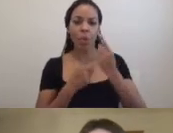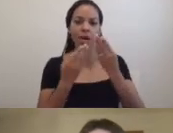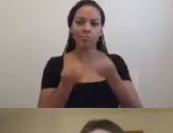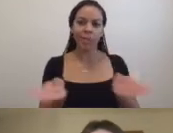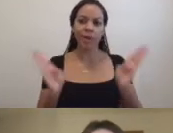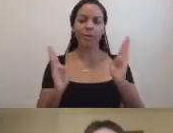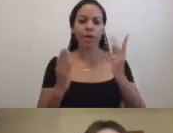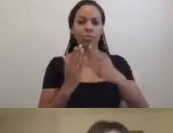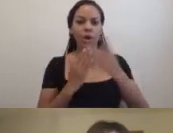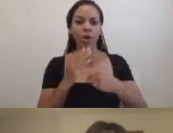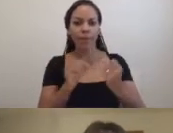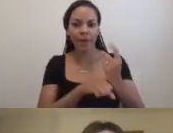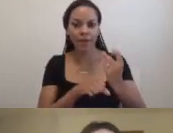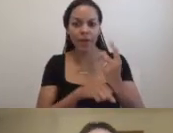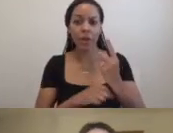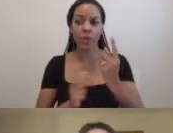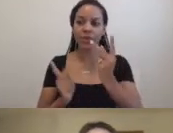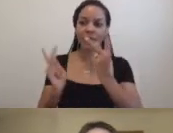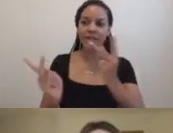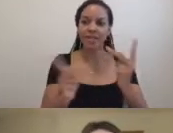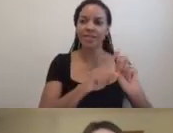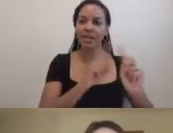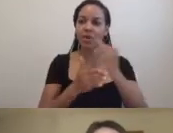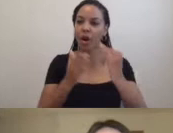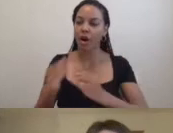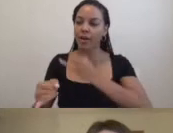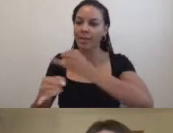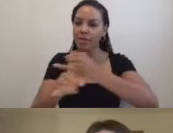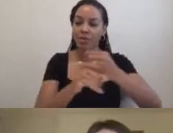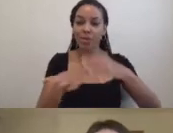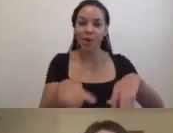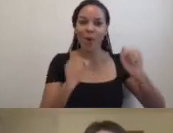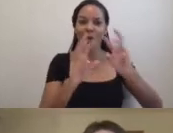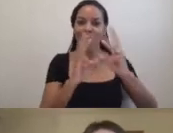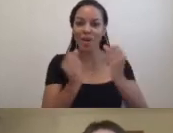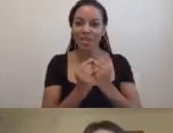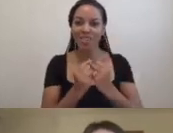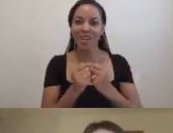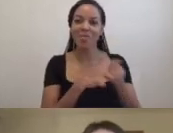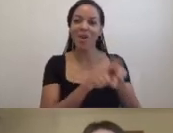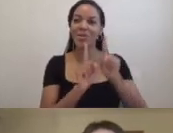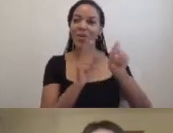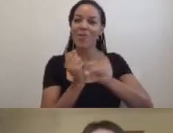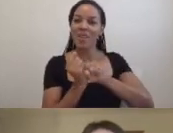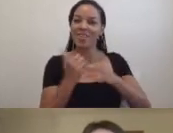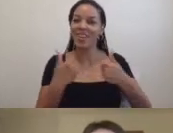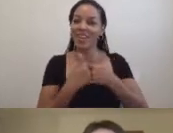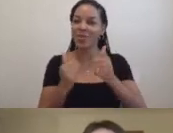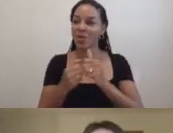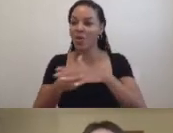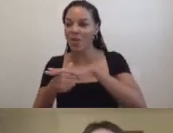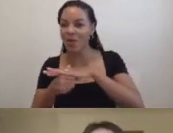year. We visited art institutions, held workshops, and even went to baseball games with our local and international residents.